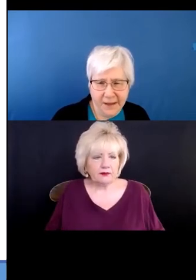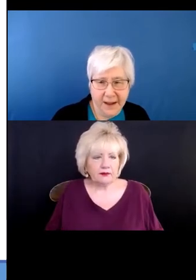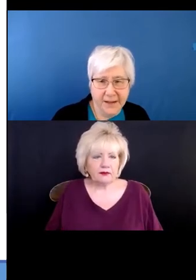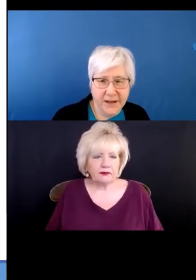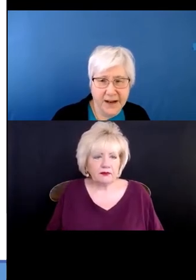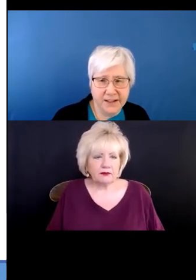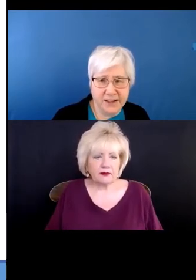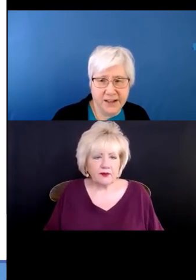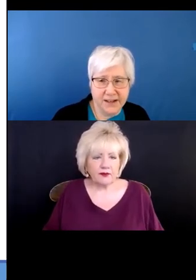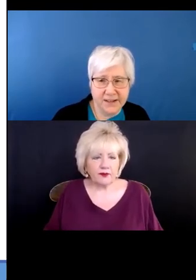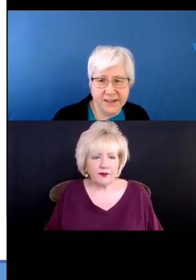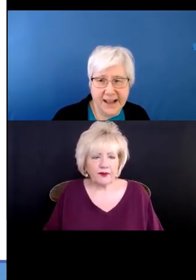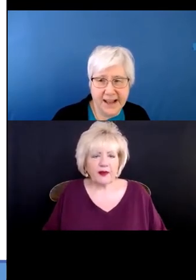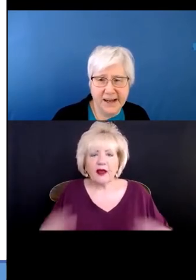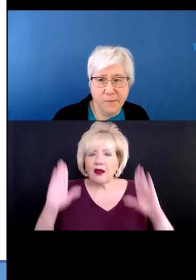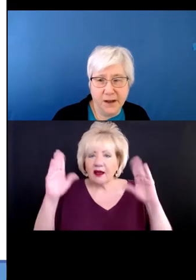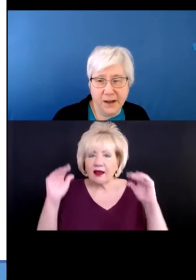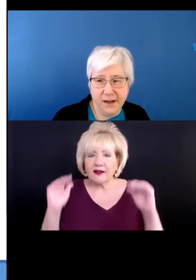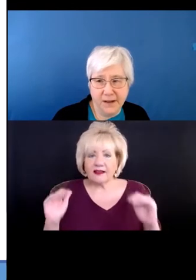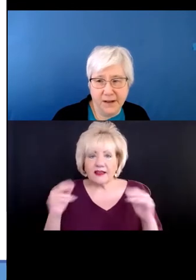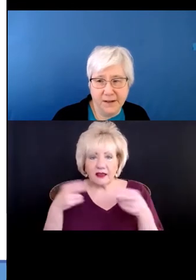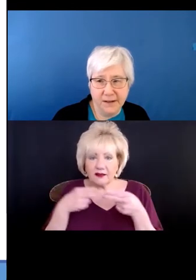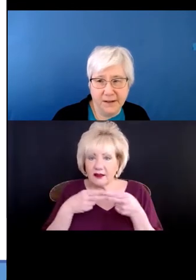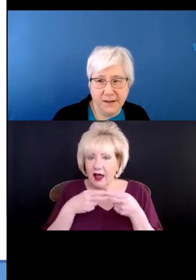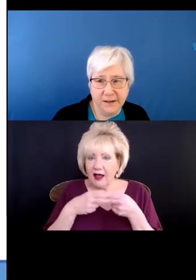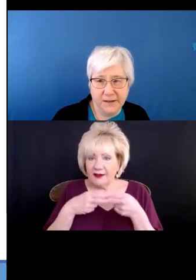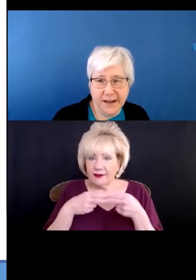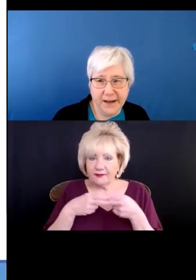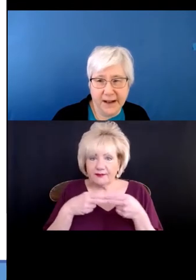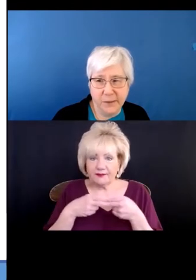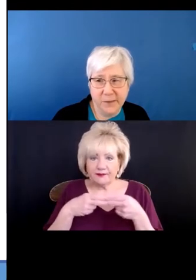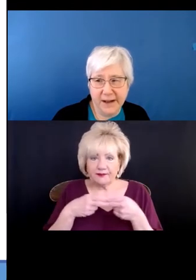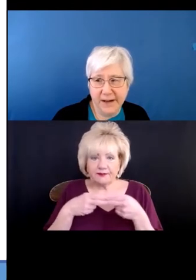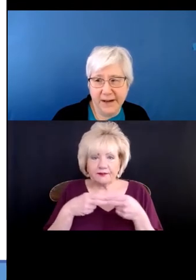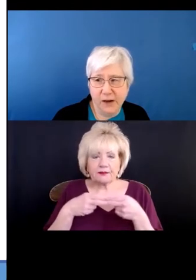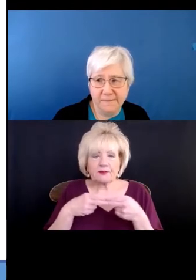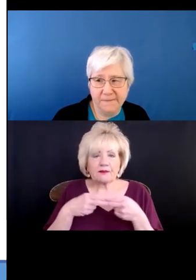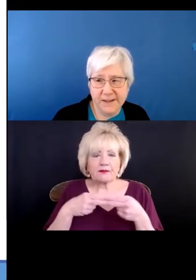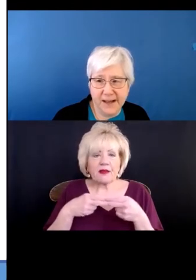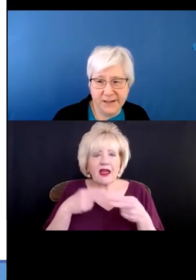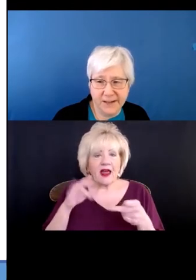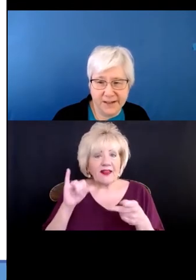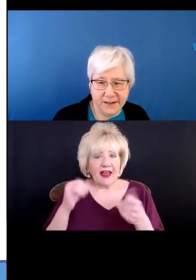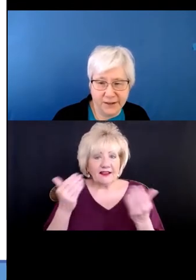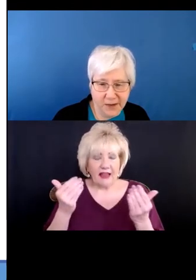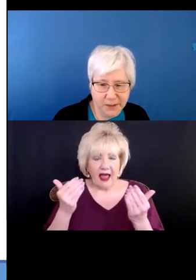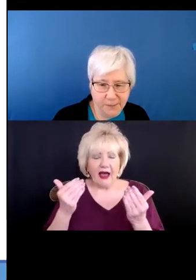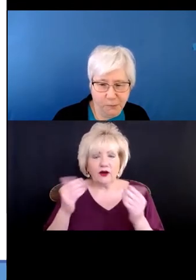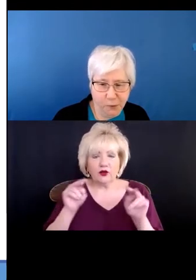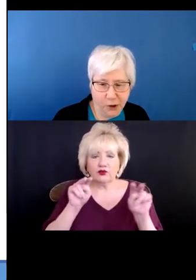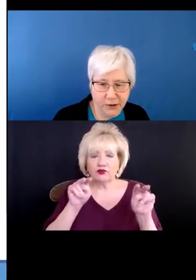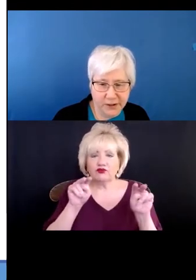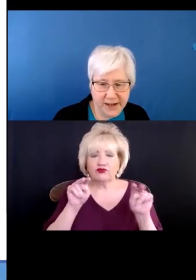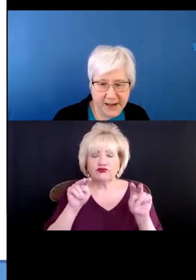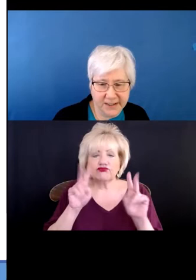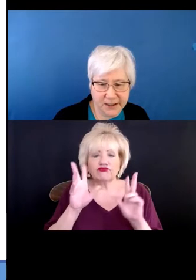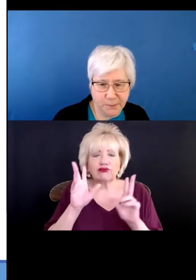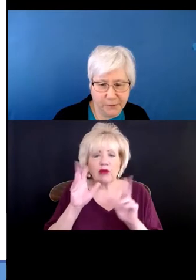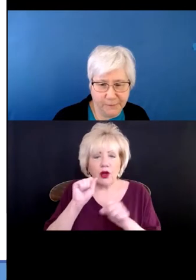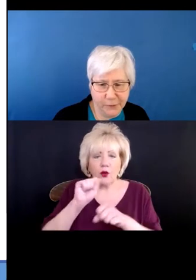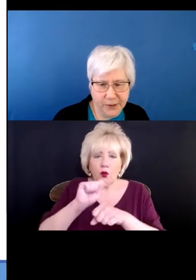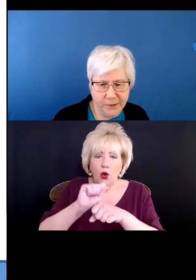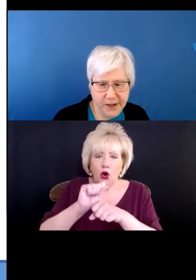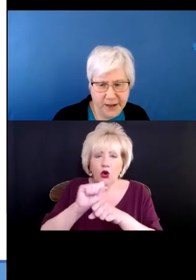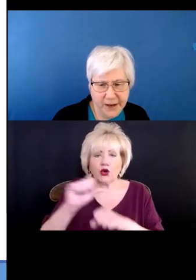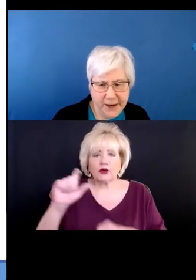And the next slide that I am on now emphasizes that there must be worker tasks